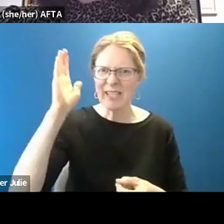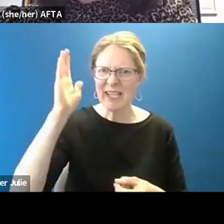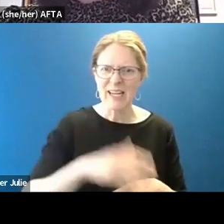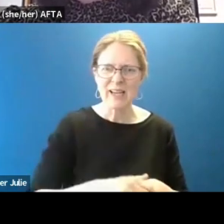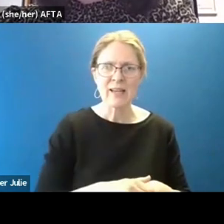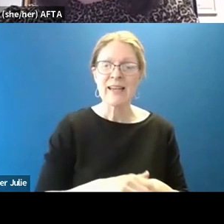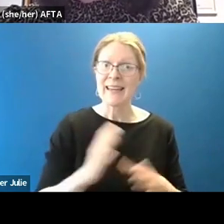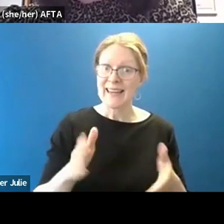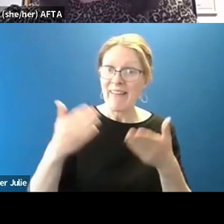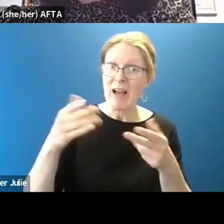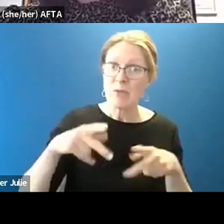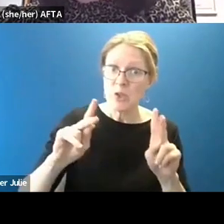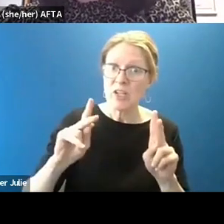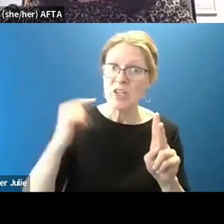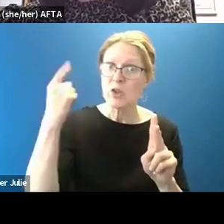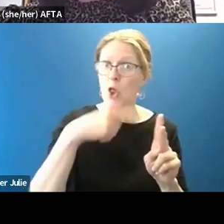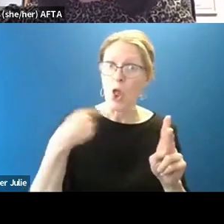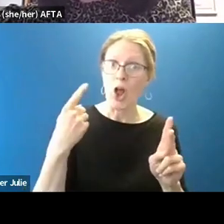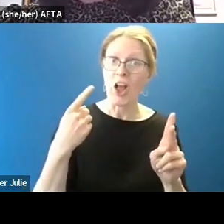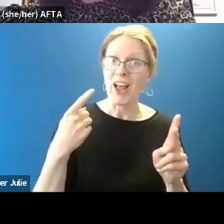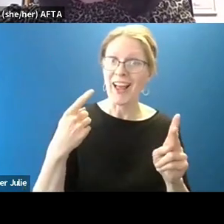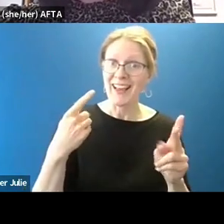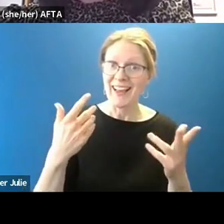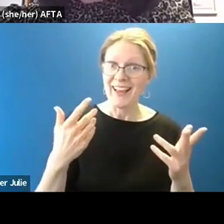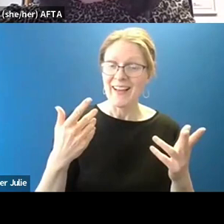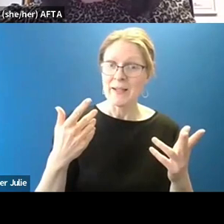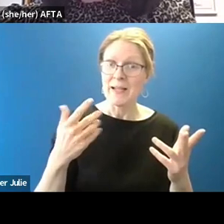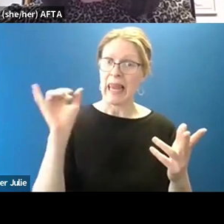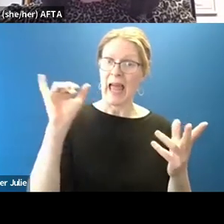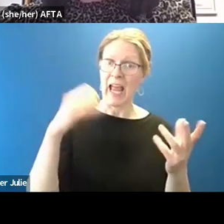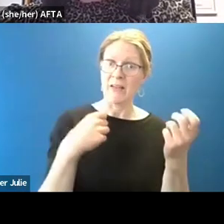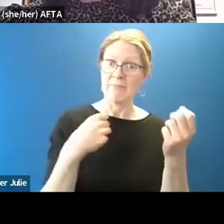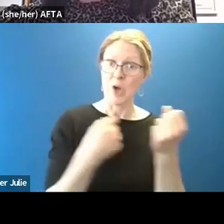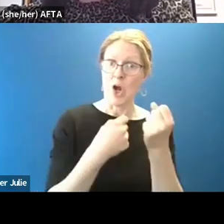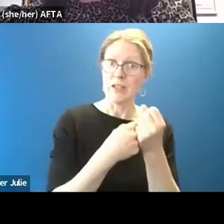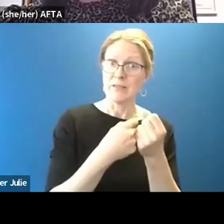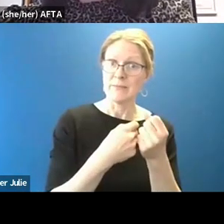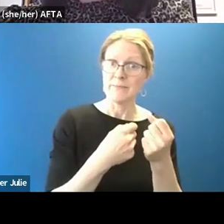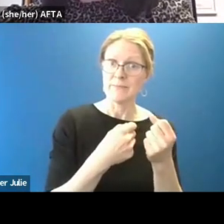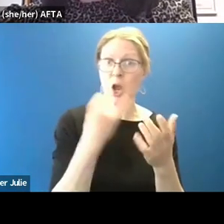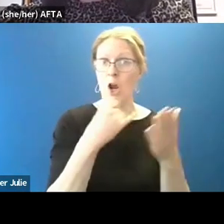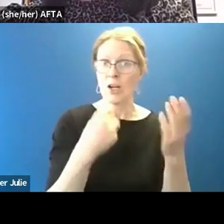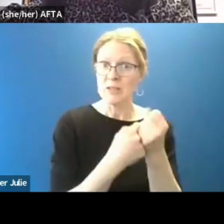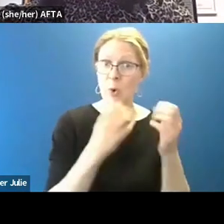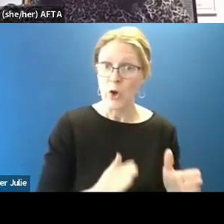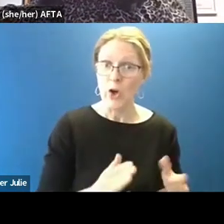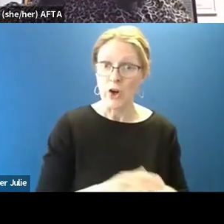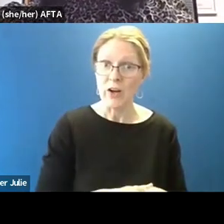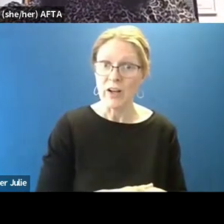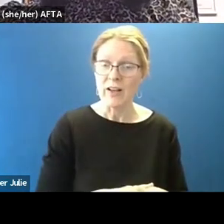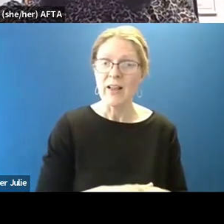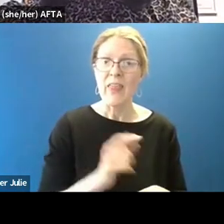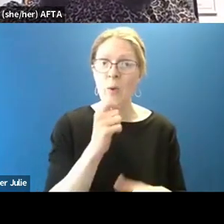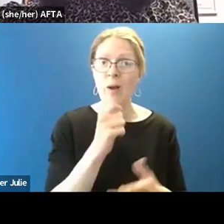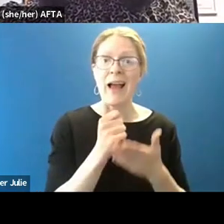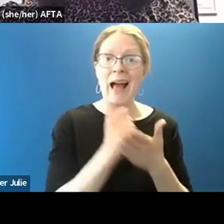opportunity to look really like they are the art supporter for their community. And then that helps you to